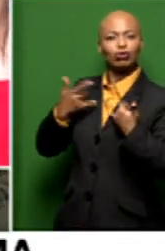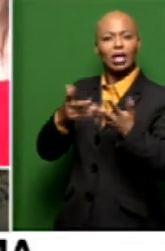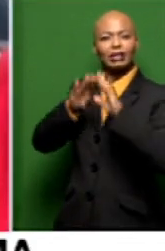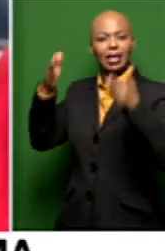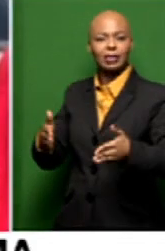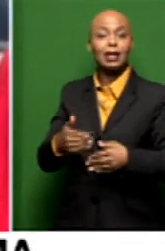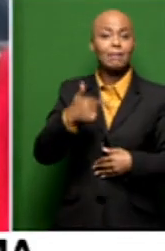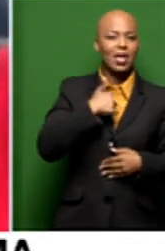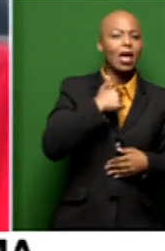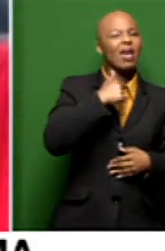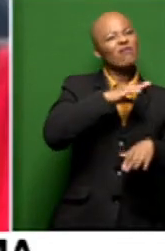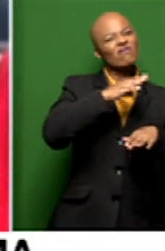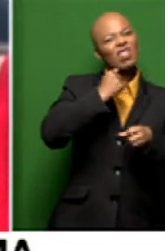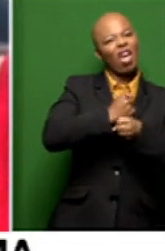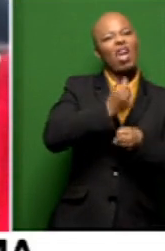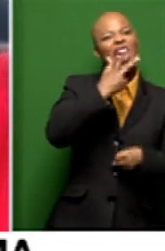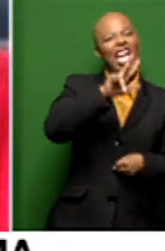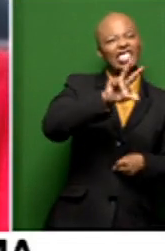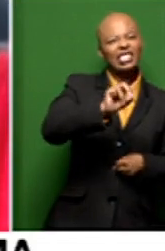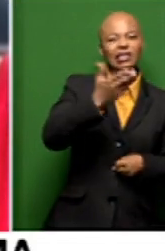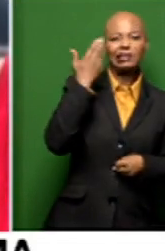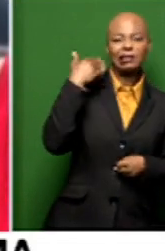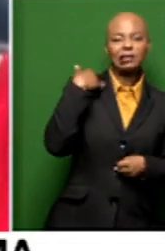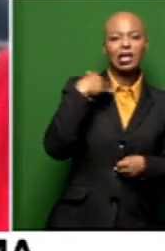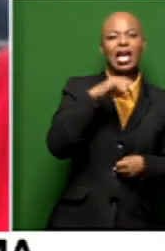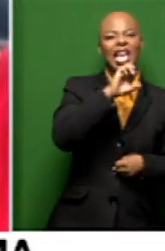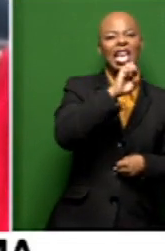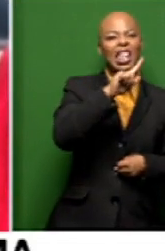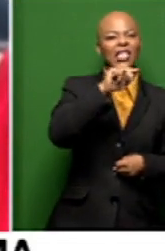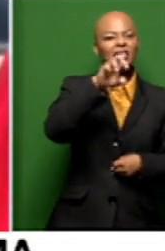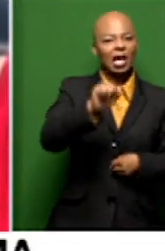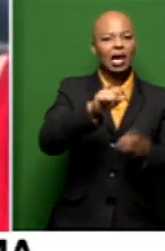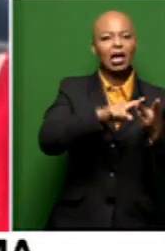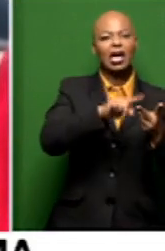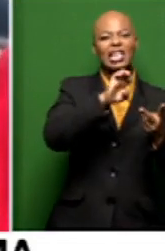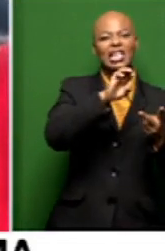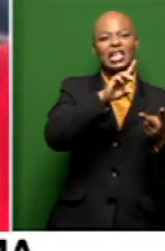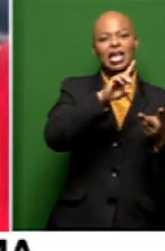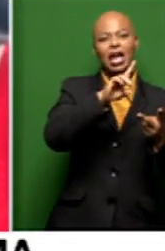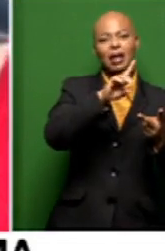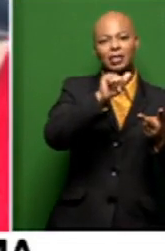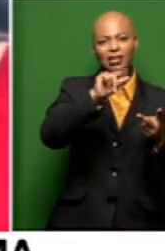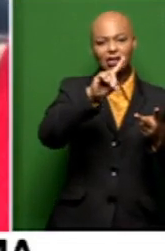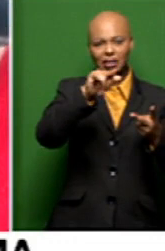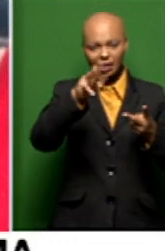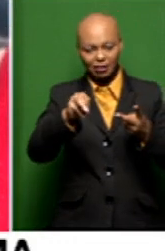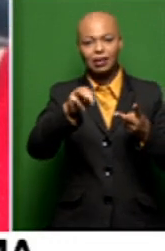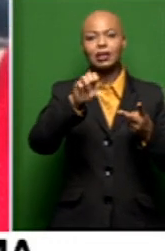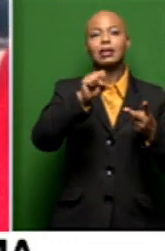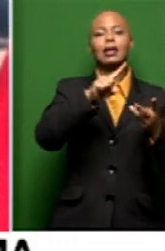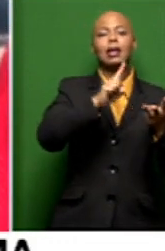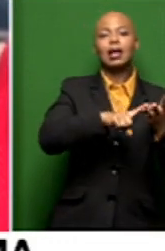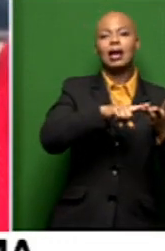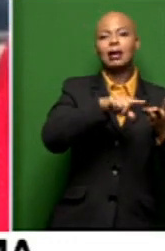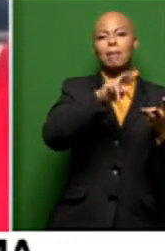about the 80s and there were people like Alistair Isabel, Luqman Adams, Emo Adams, Zane Adams, Tali